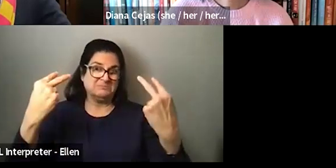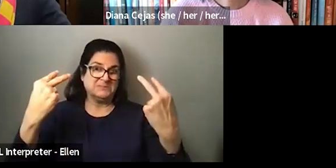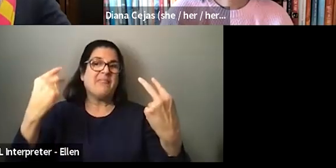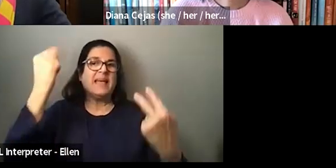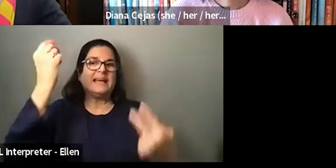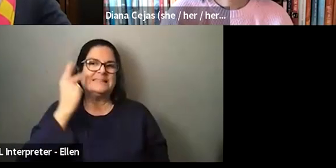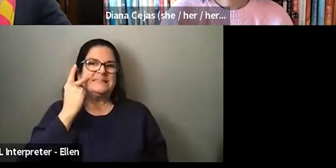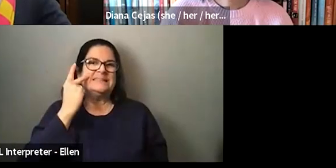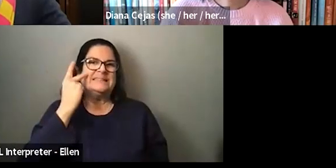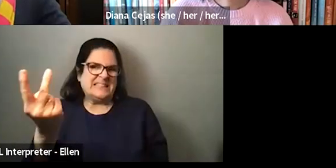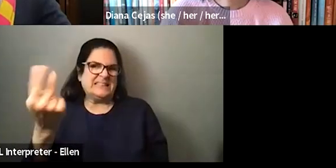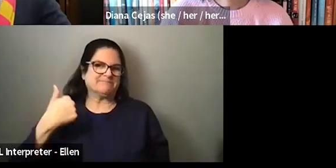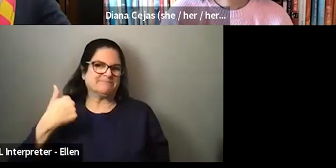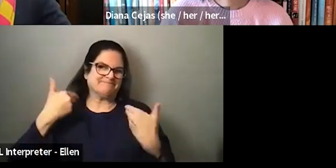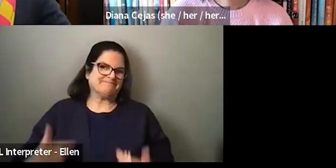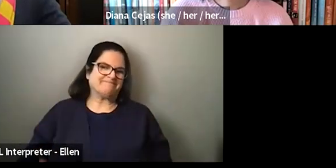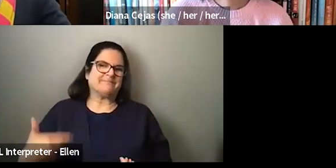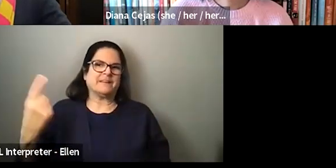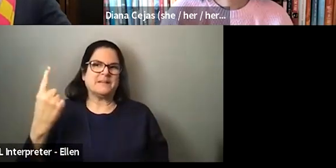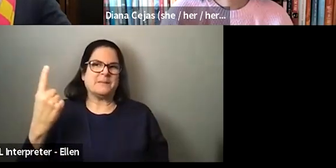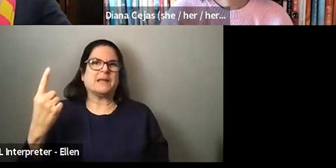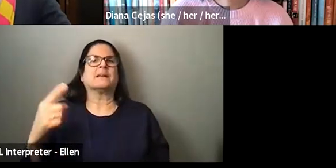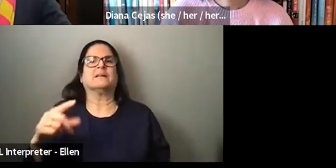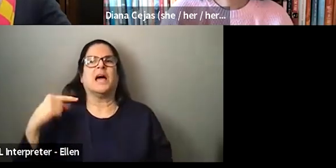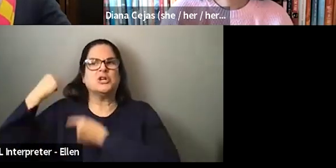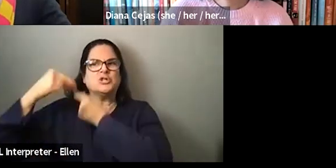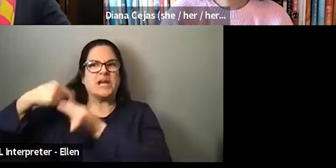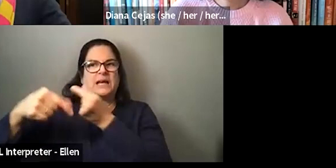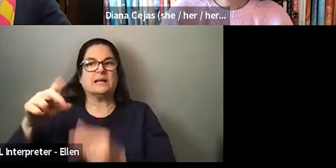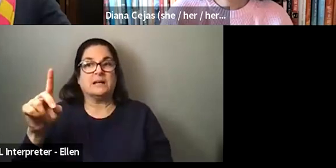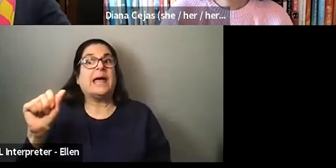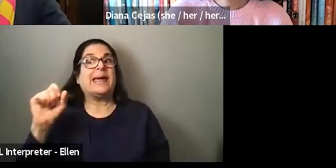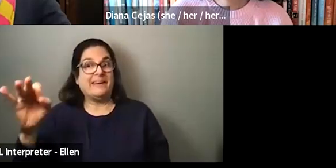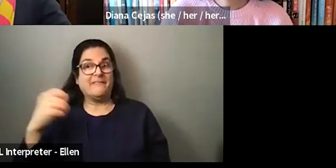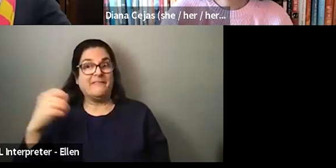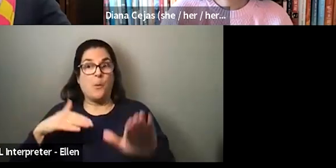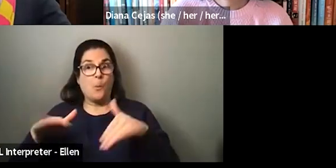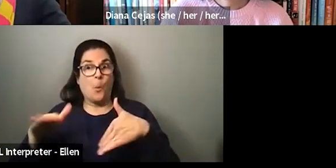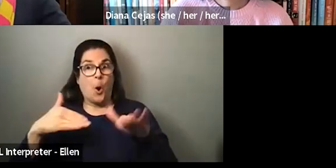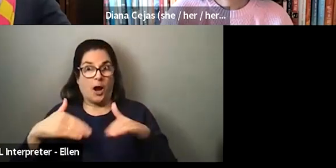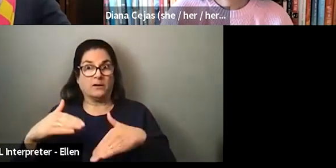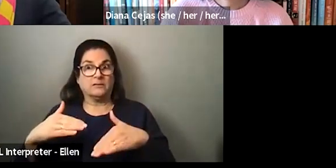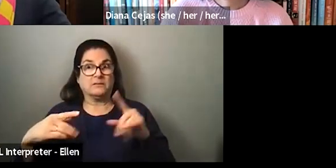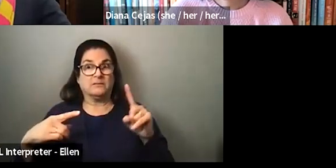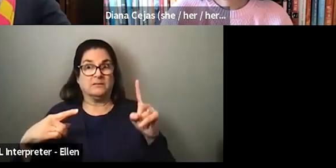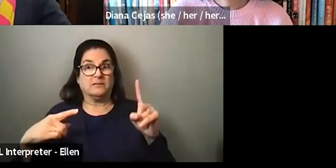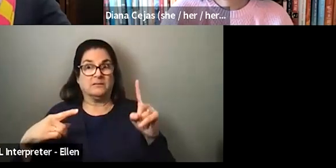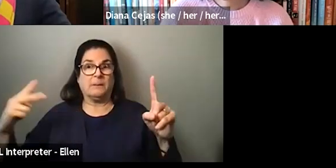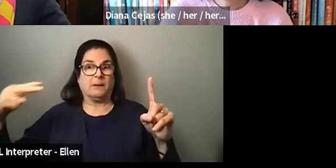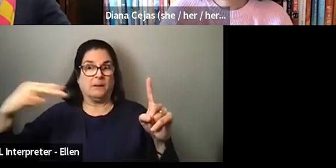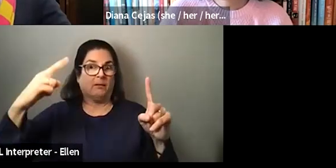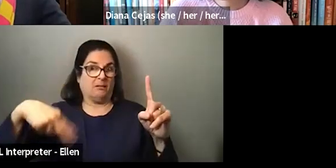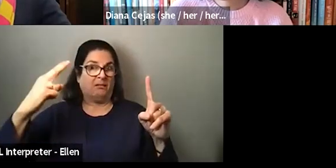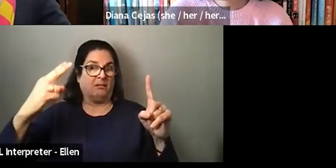walk or if I start to move in my mobility device, it's really obvious that I have a disability. So on the one hand, I did not have to like think too much about